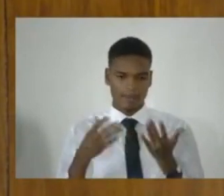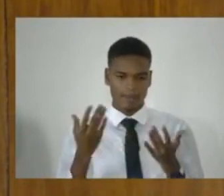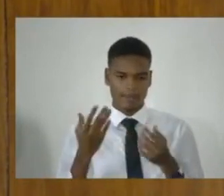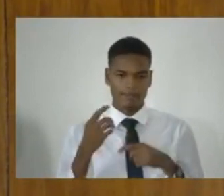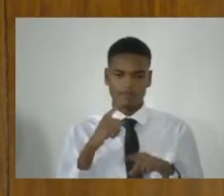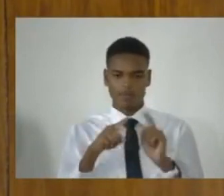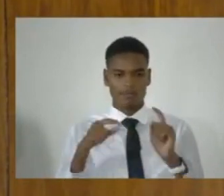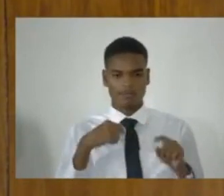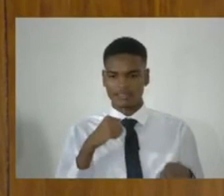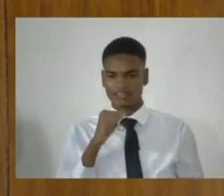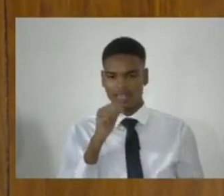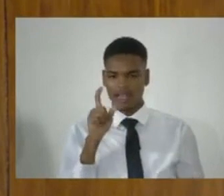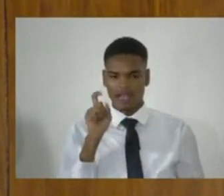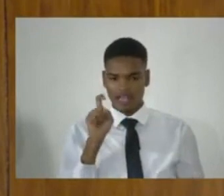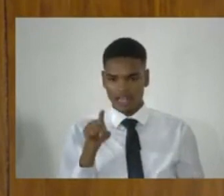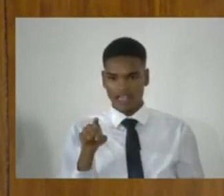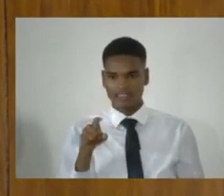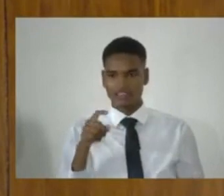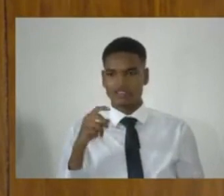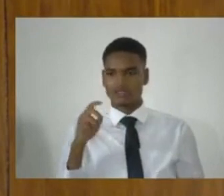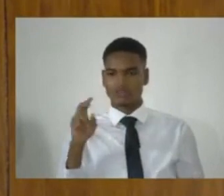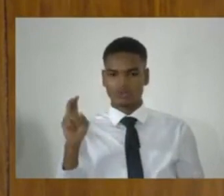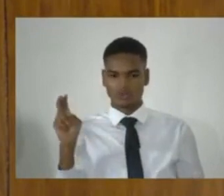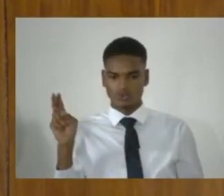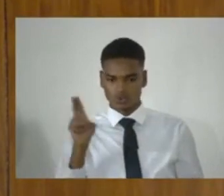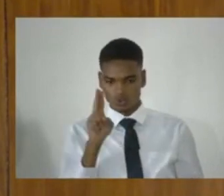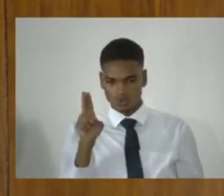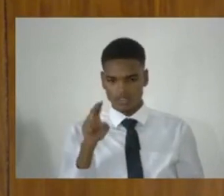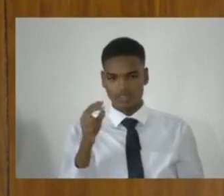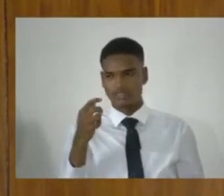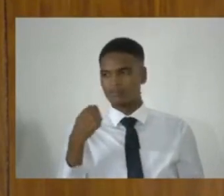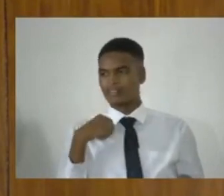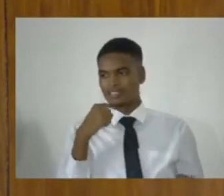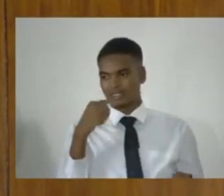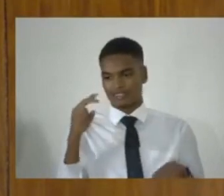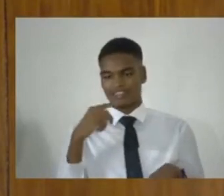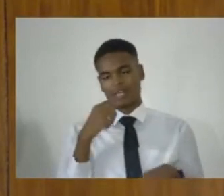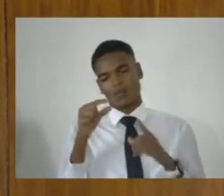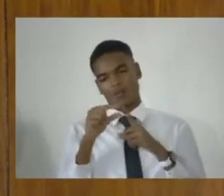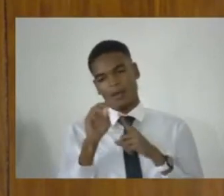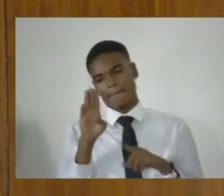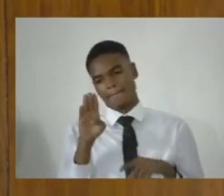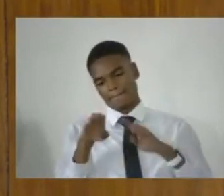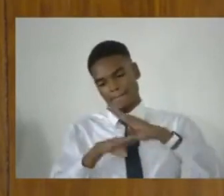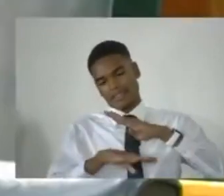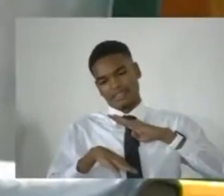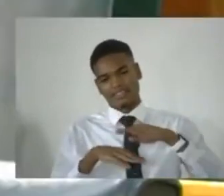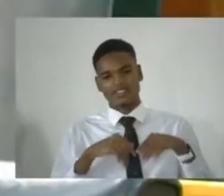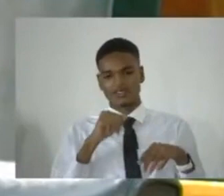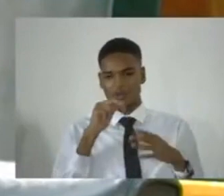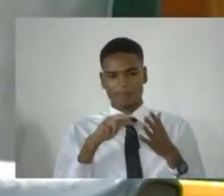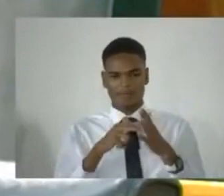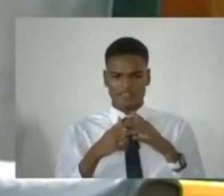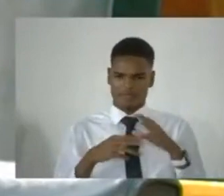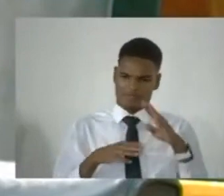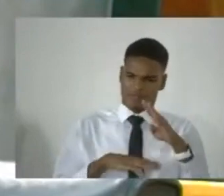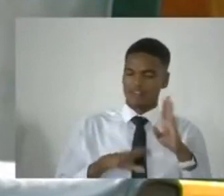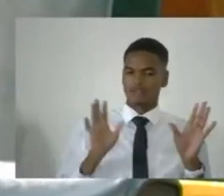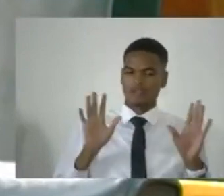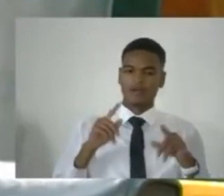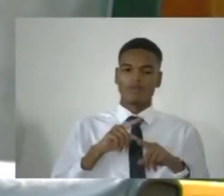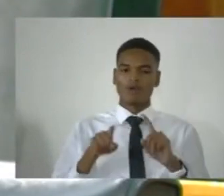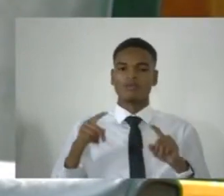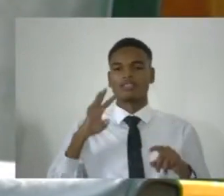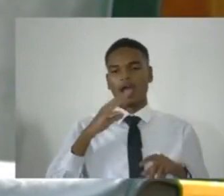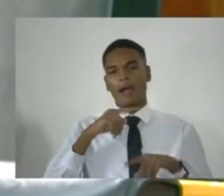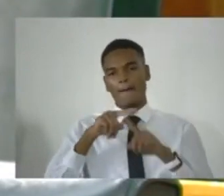casting any moral judgment by using the word basic. I was just describing where it lies in the scheme of offences under our firearm legislation.